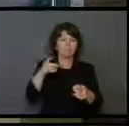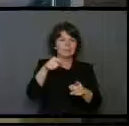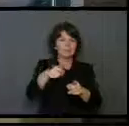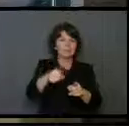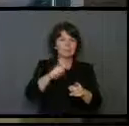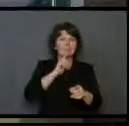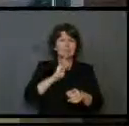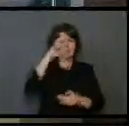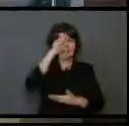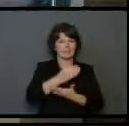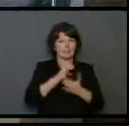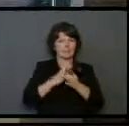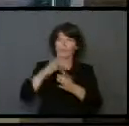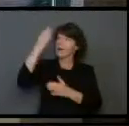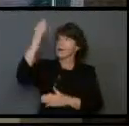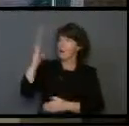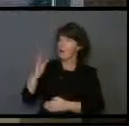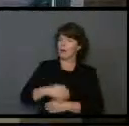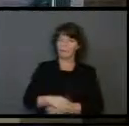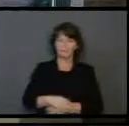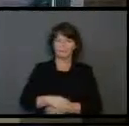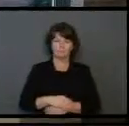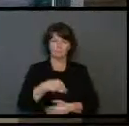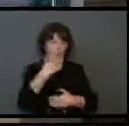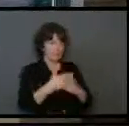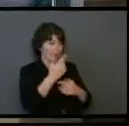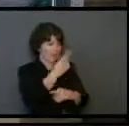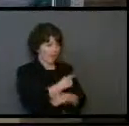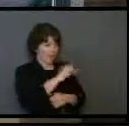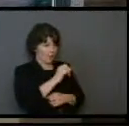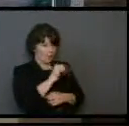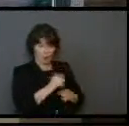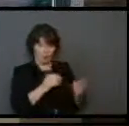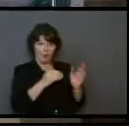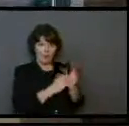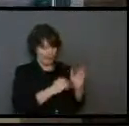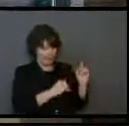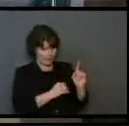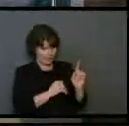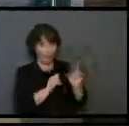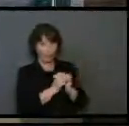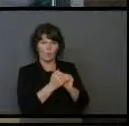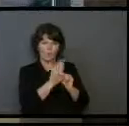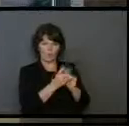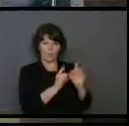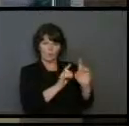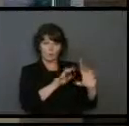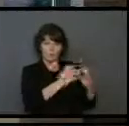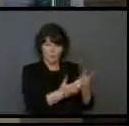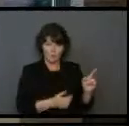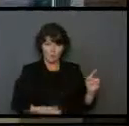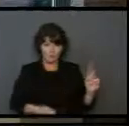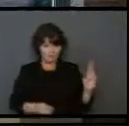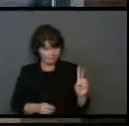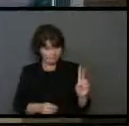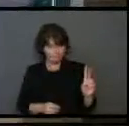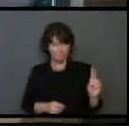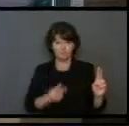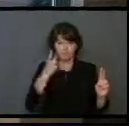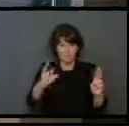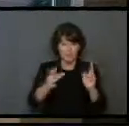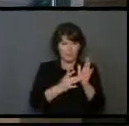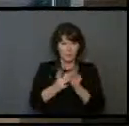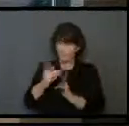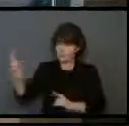the Son of God. The next day John was there again with two of his disciples. Then he saw Jesus passing by.